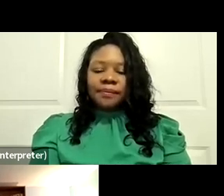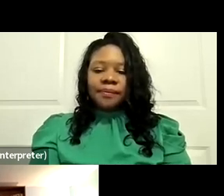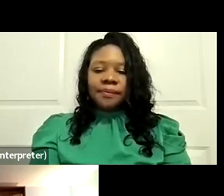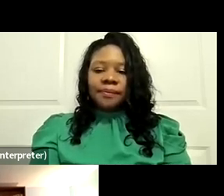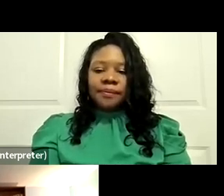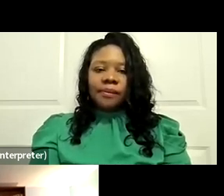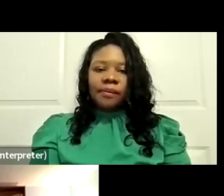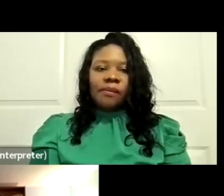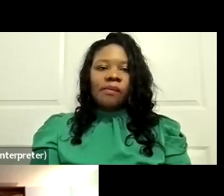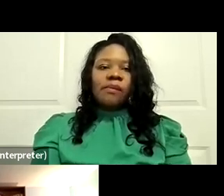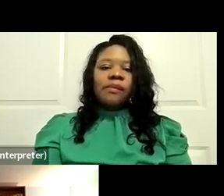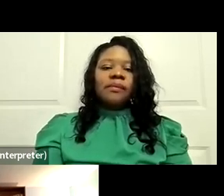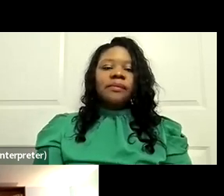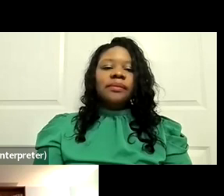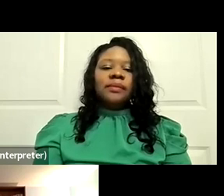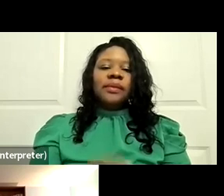Jay, you're on mute.